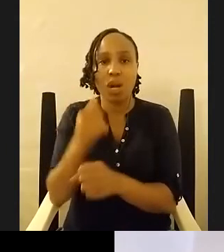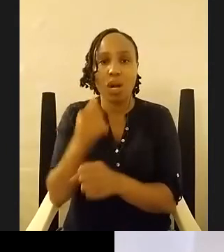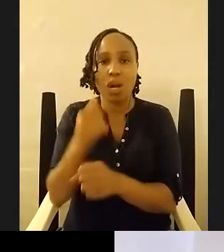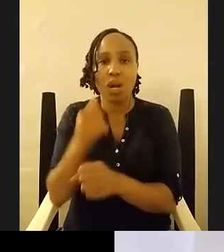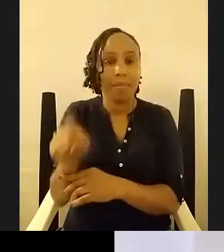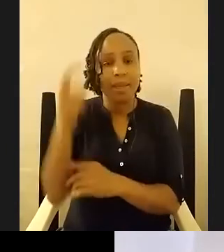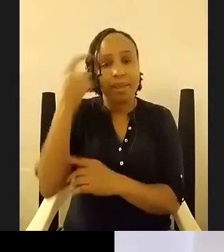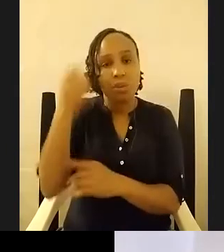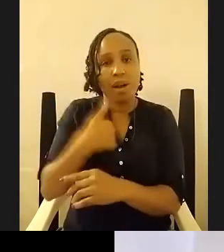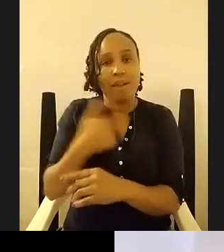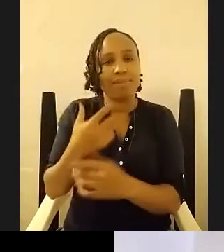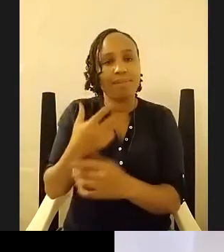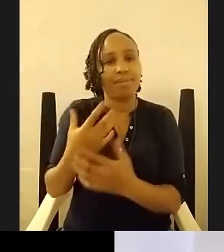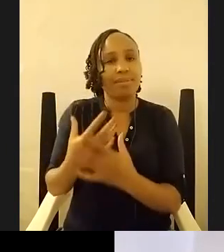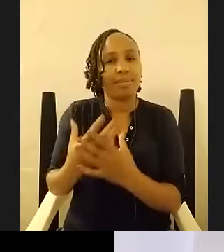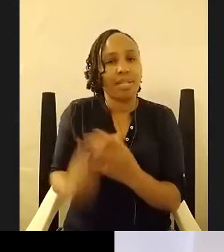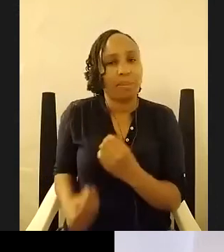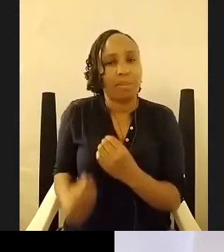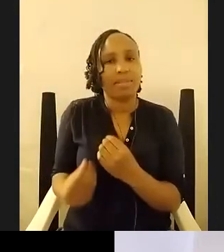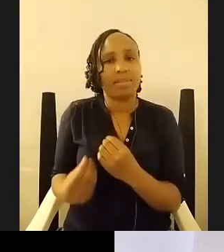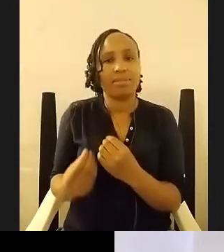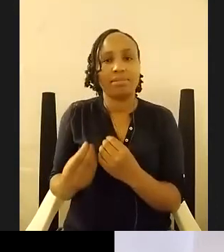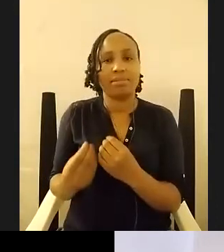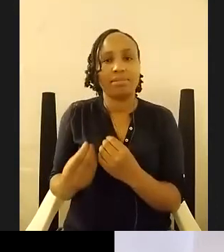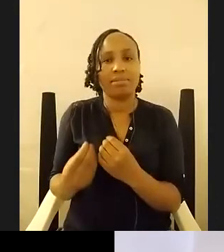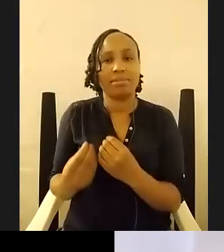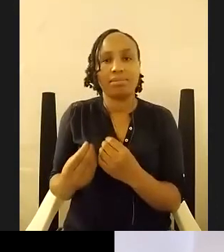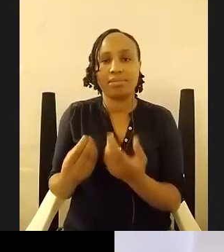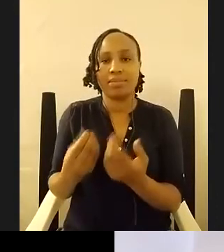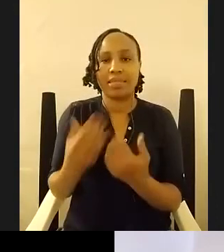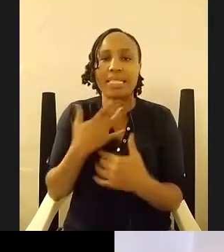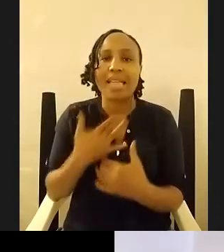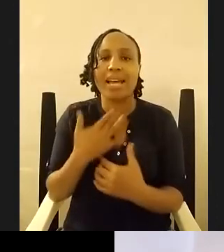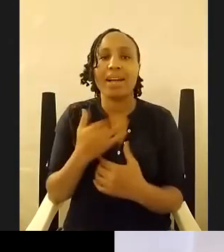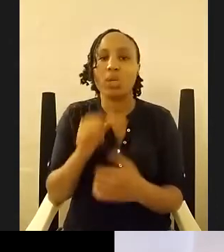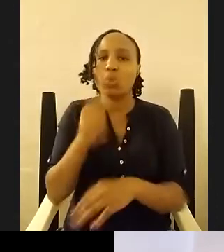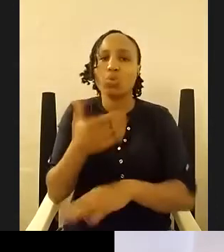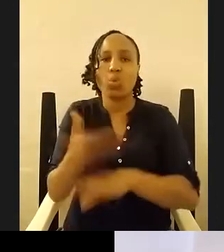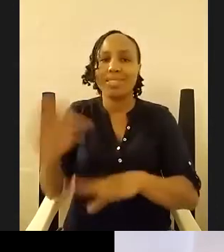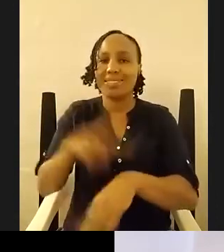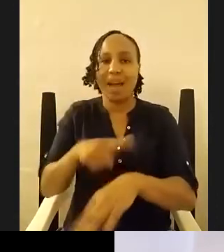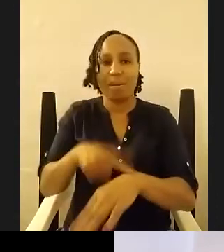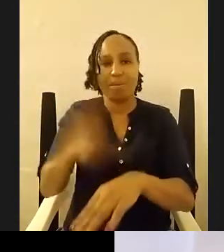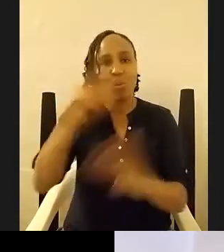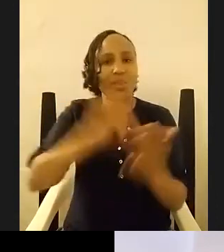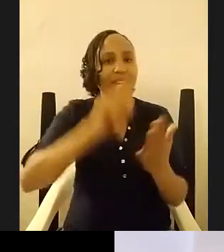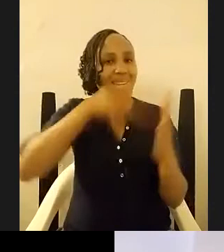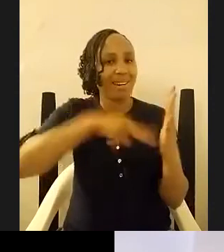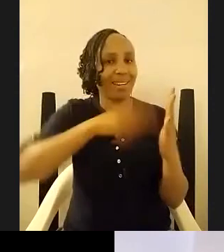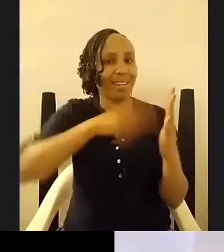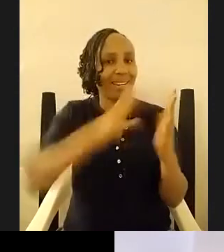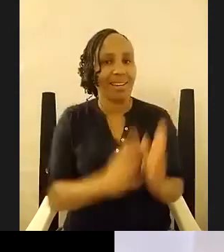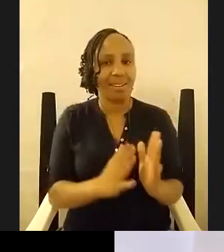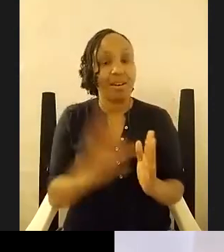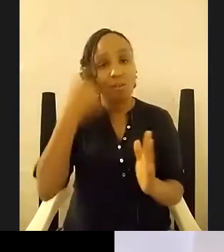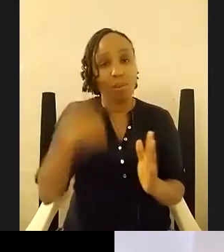to waste the reader's time yeah um and that is comes from a i don't know i guess for me a realization that whoever is